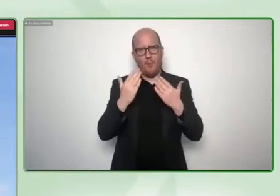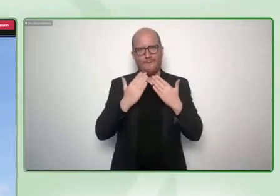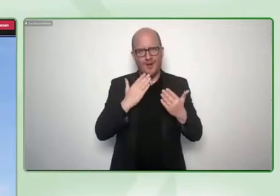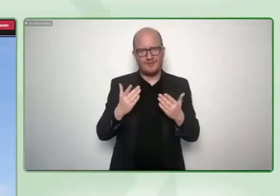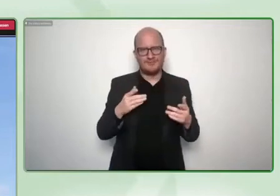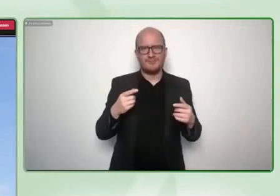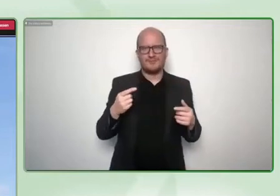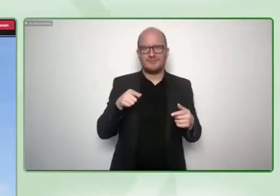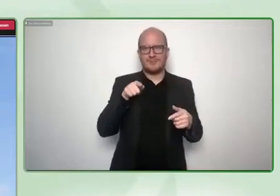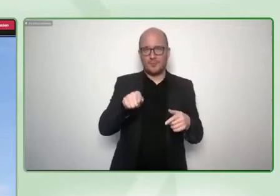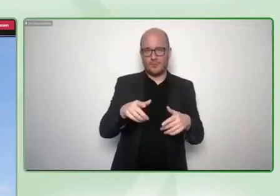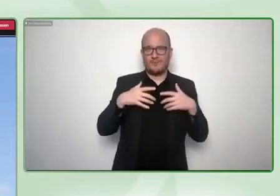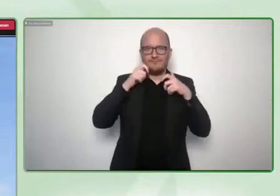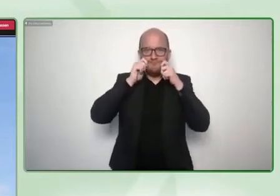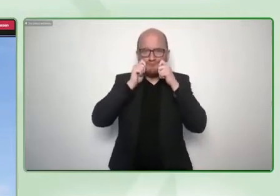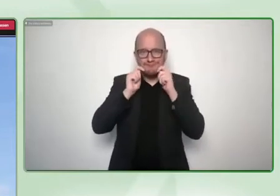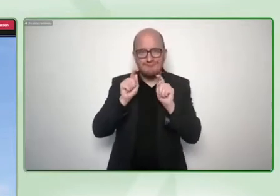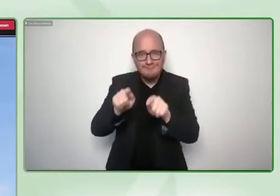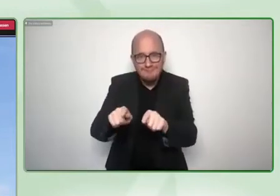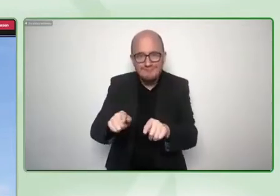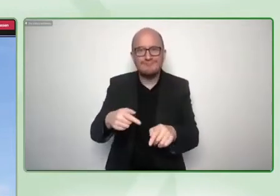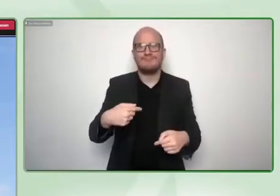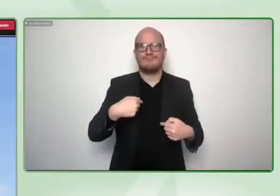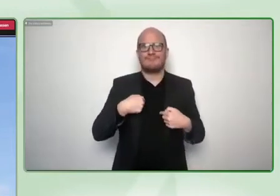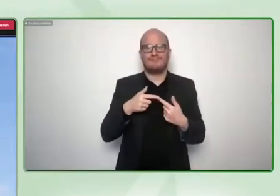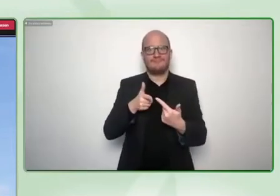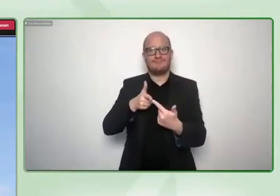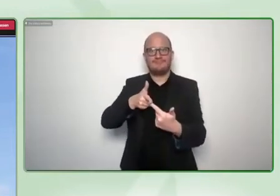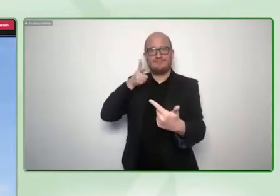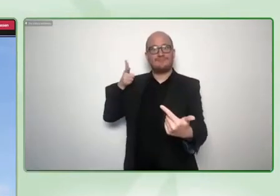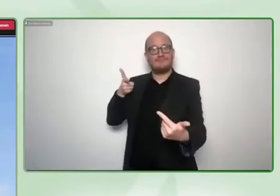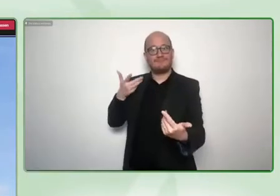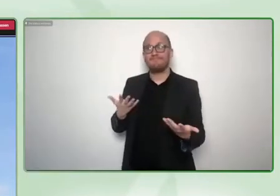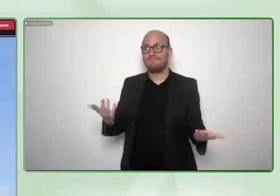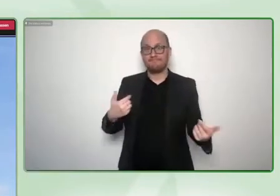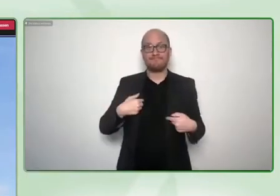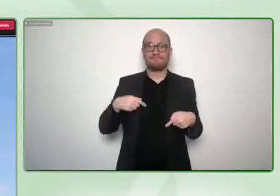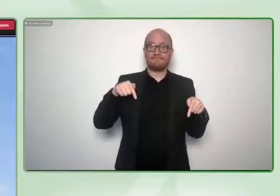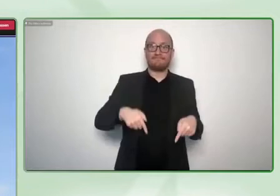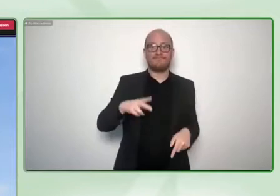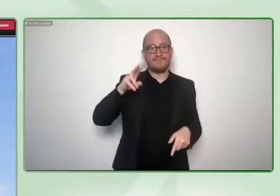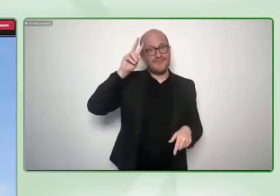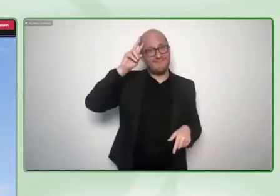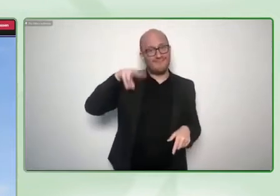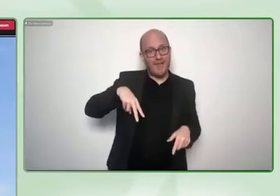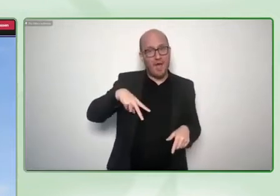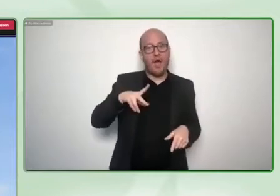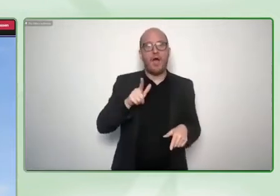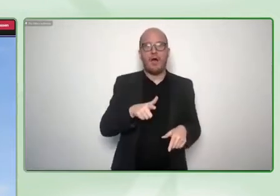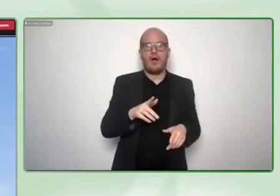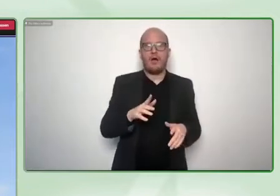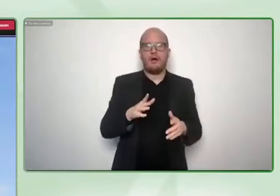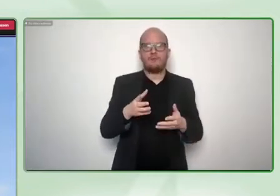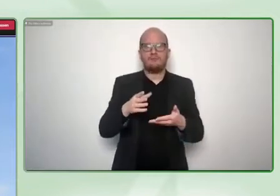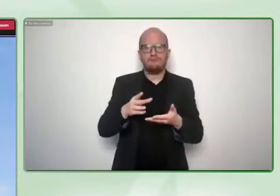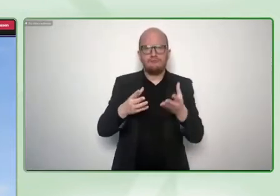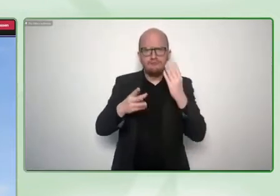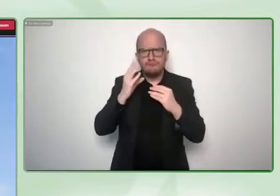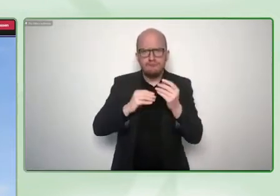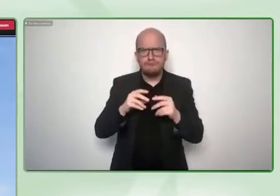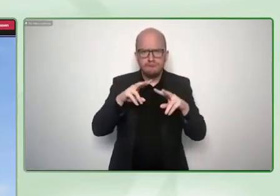So as you mentioned I'm based here in Vienna at the University of Economics and Business which you also see in the picture behind me